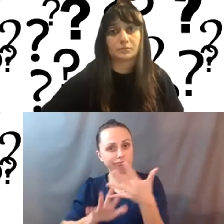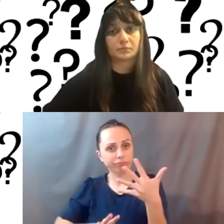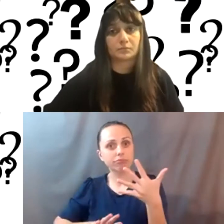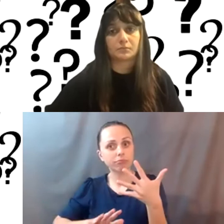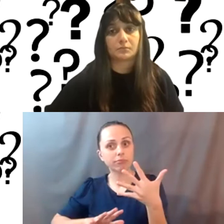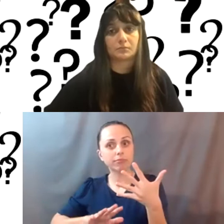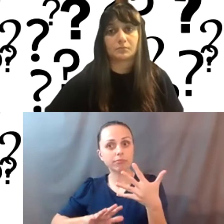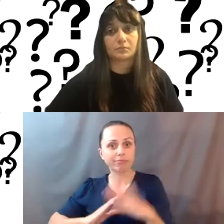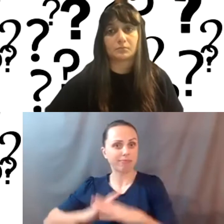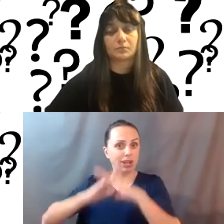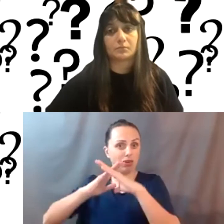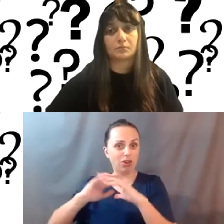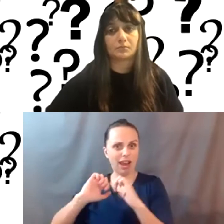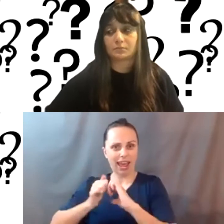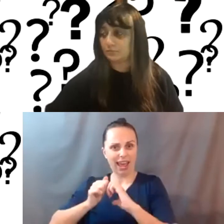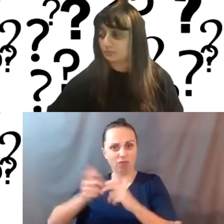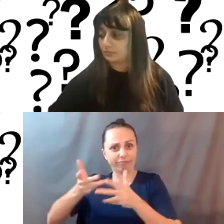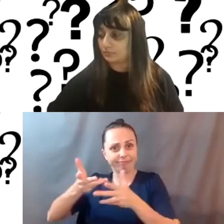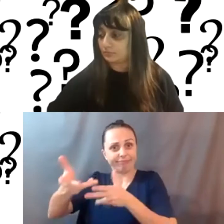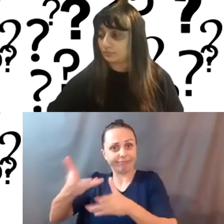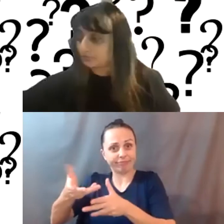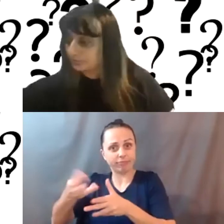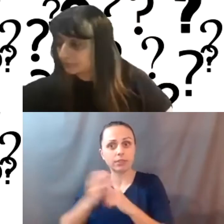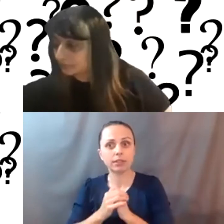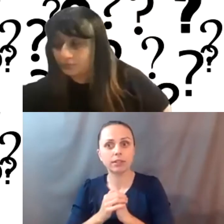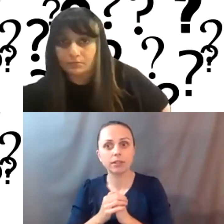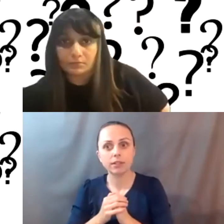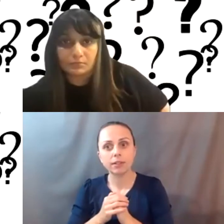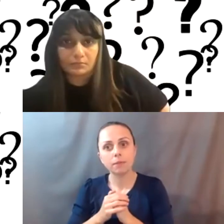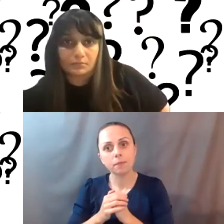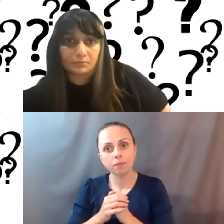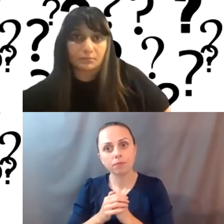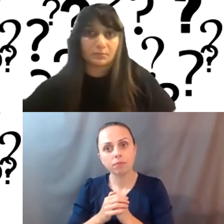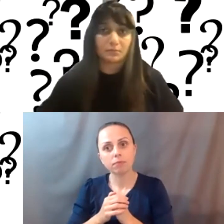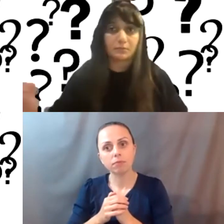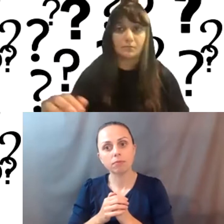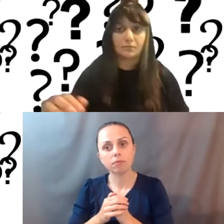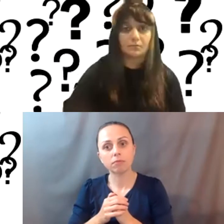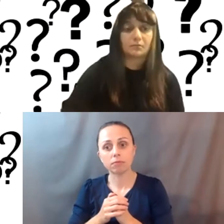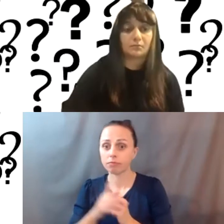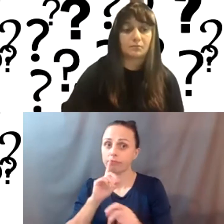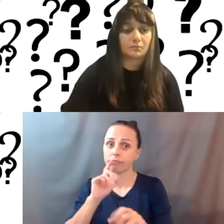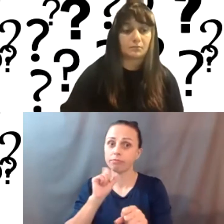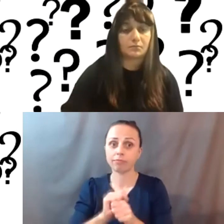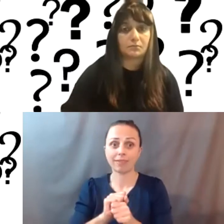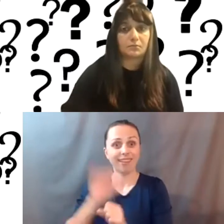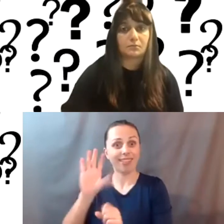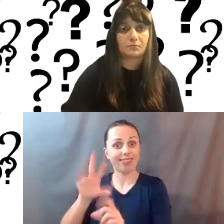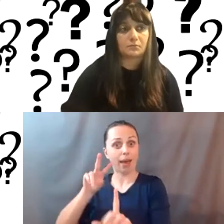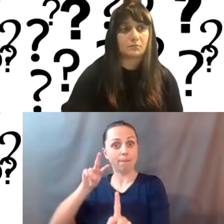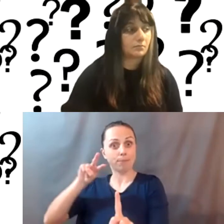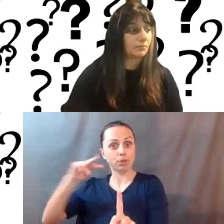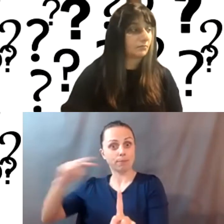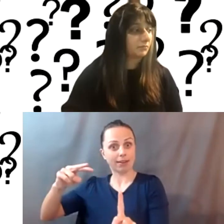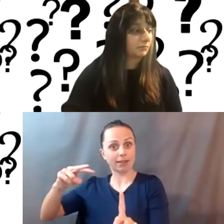barriers between having a conversation. it's really, I think, from that perspective that we